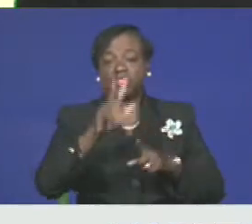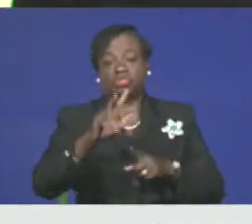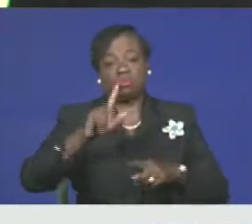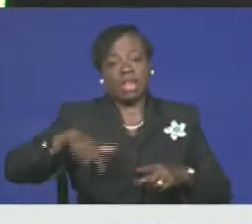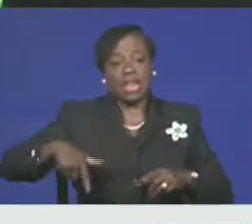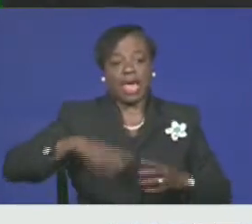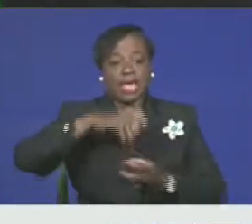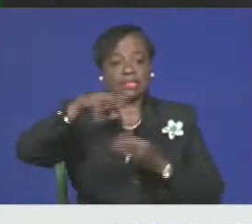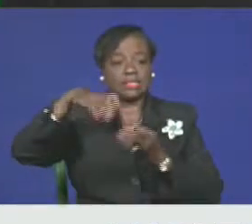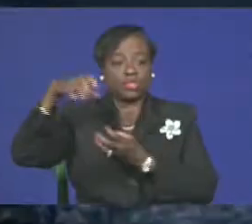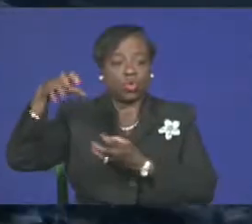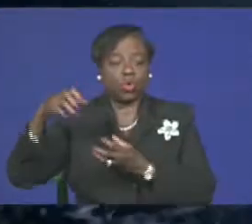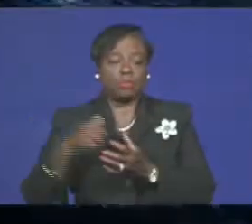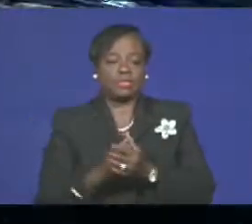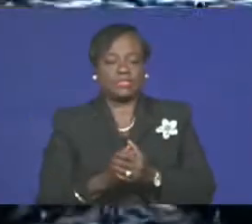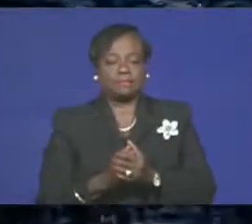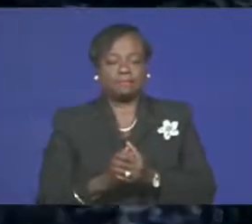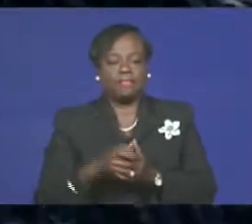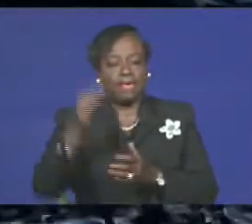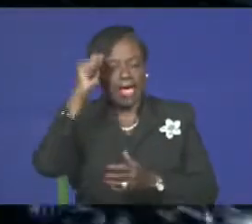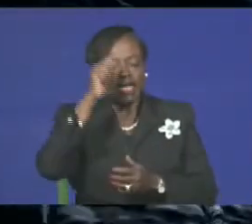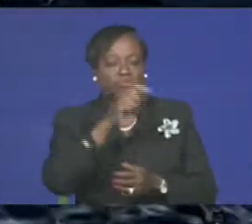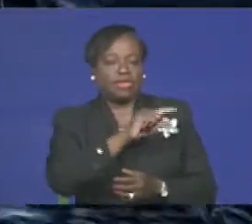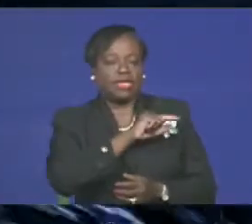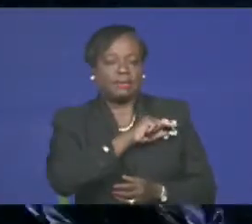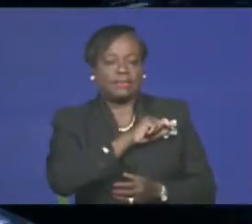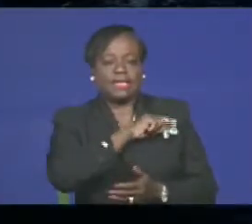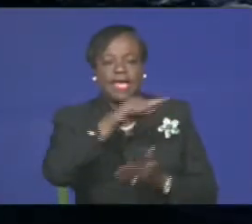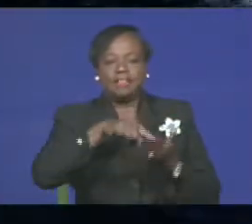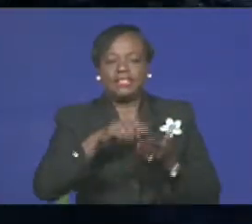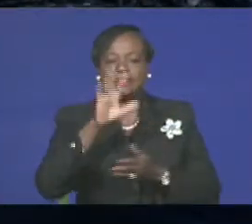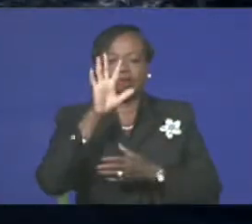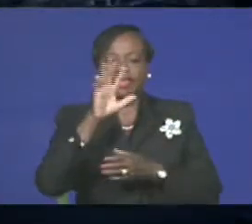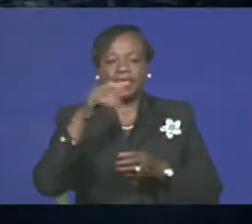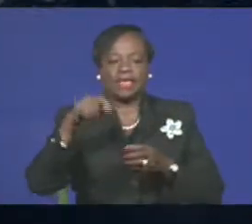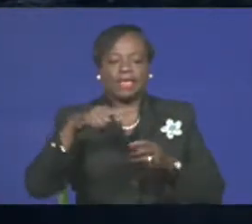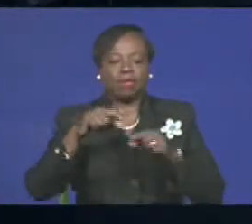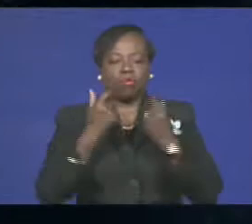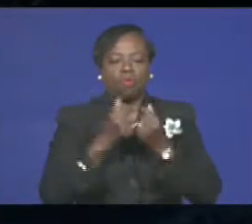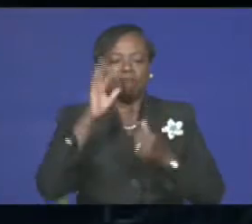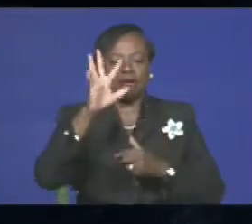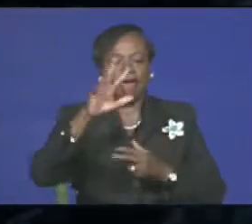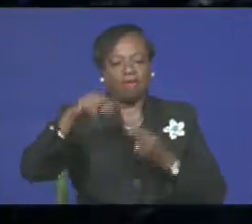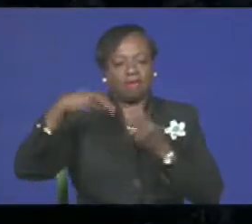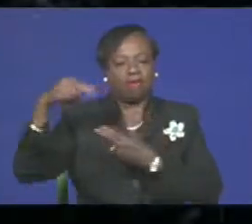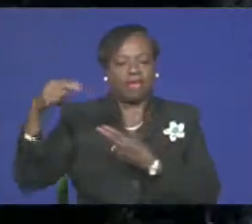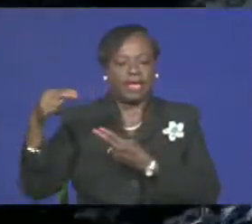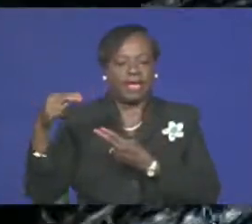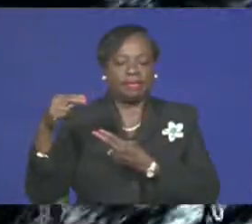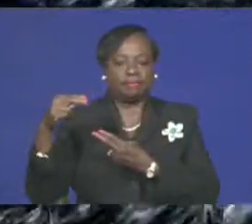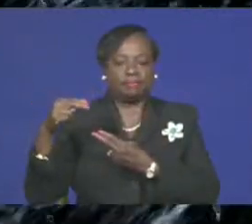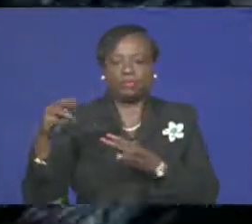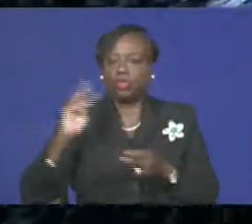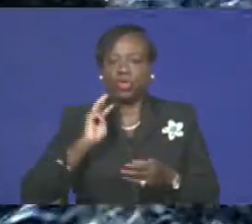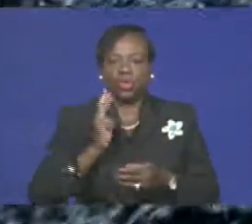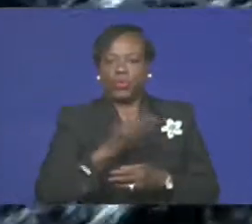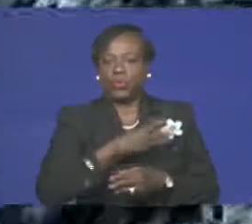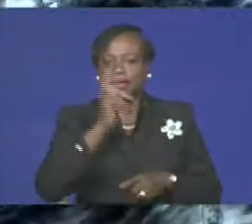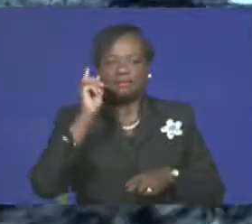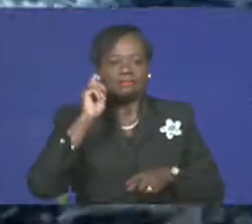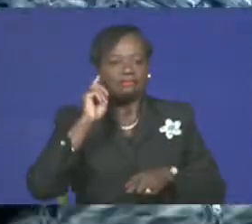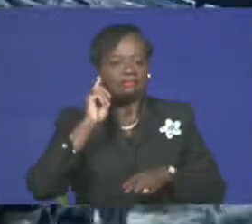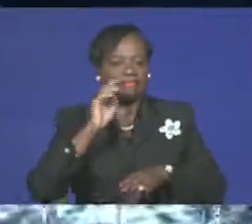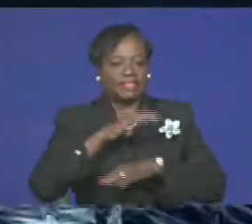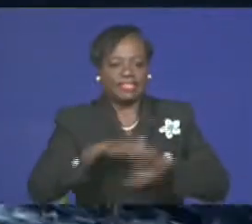on that community. When you consider that this was a Category 5 hurricane, and we didn't get a direct hit,